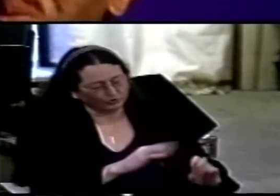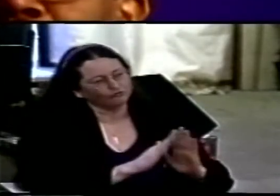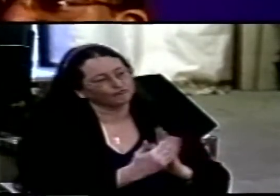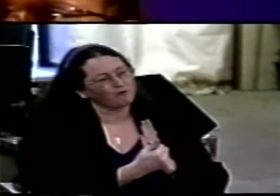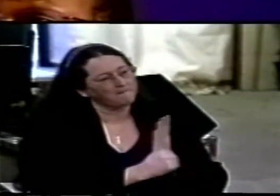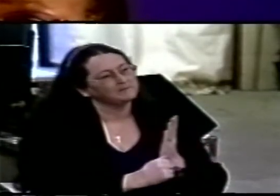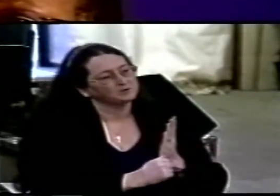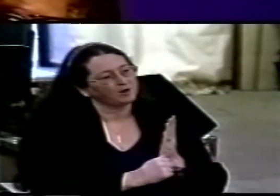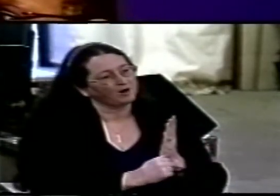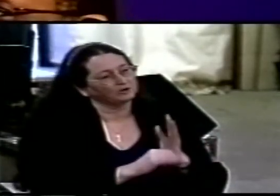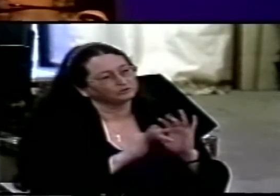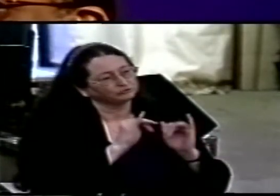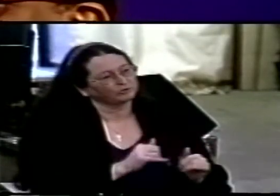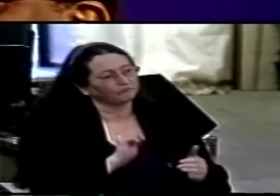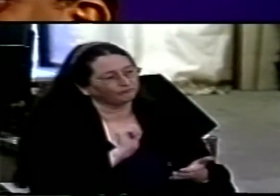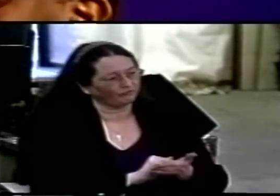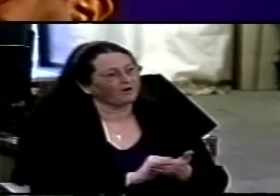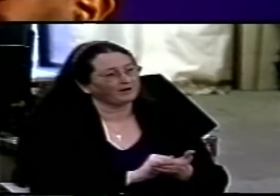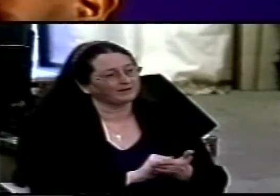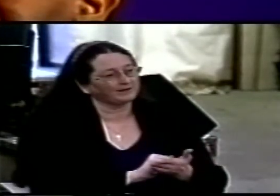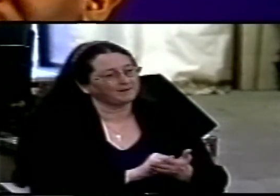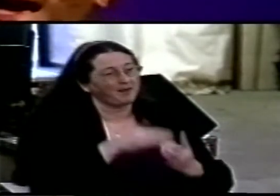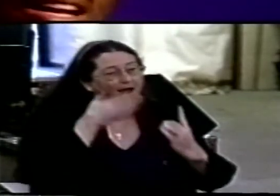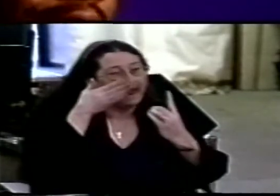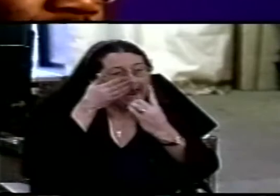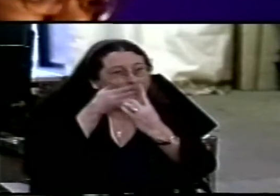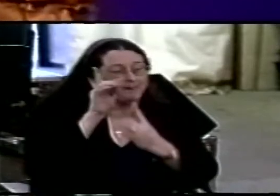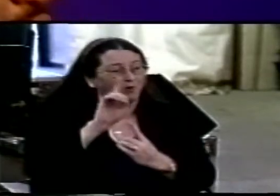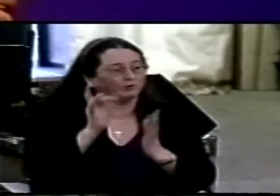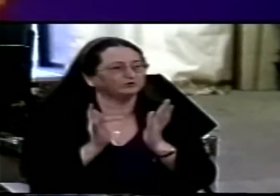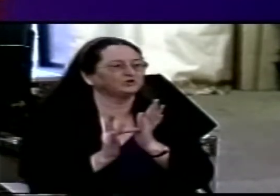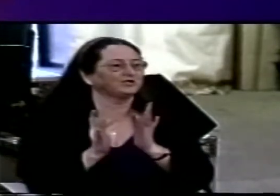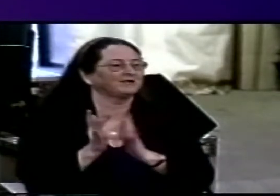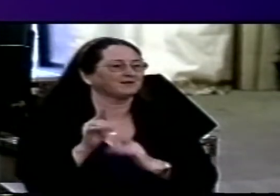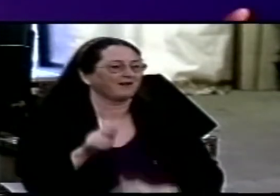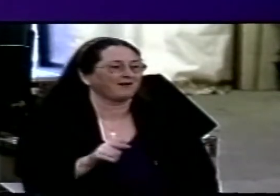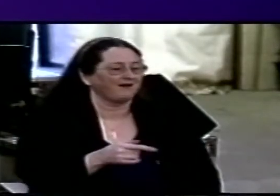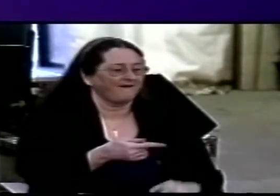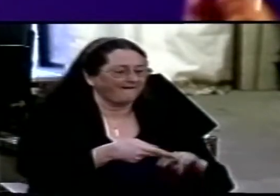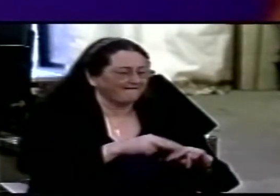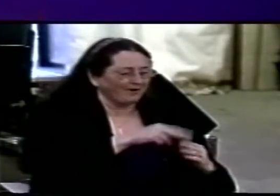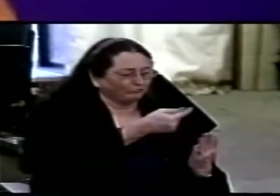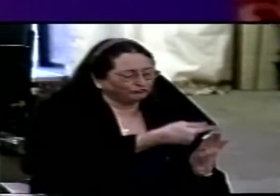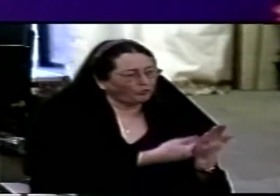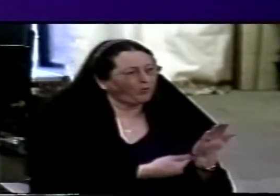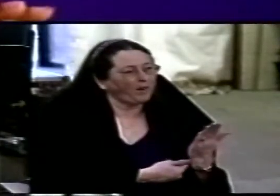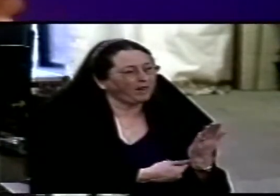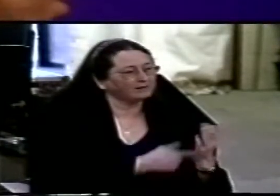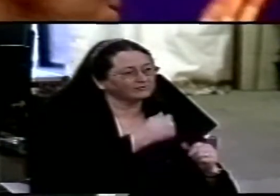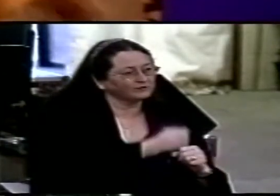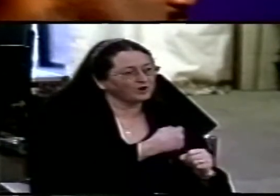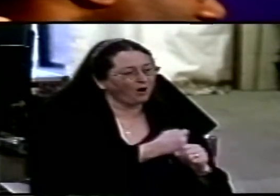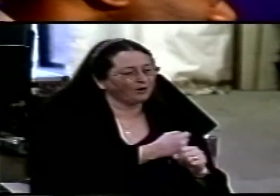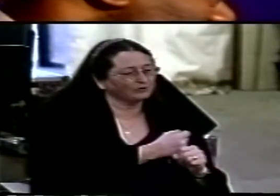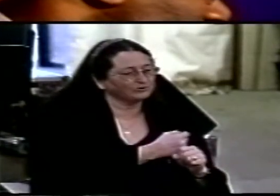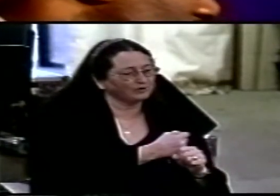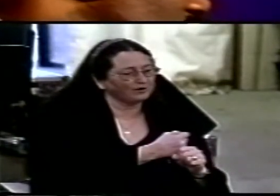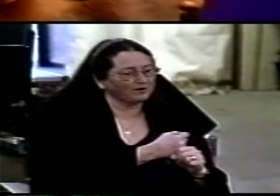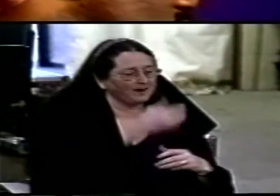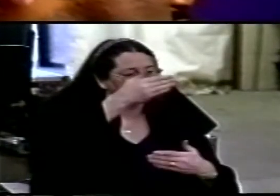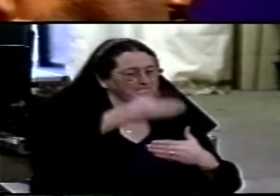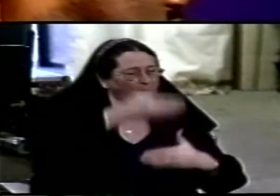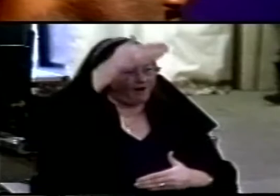but the point is Jesus and if doctrine gets in the way of the person of Jesus we've still missed it